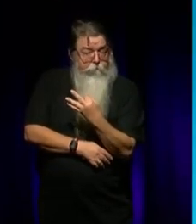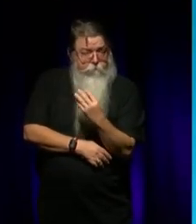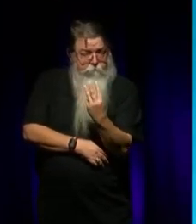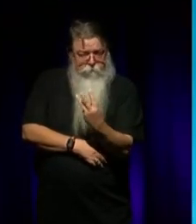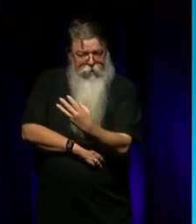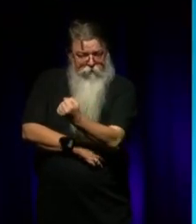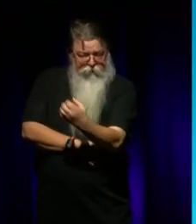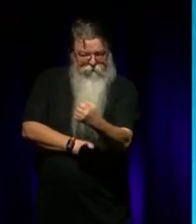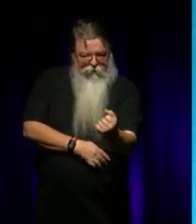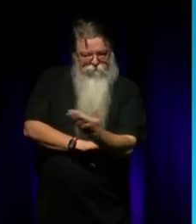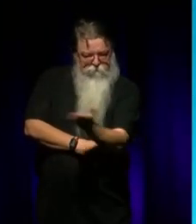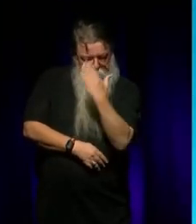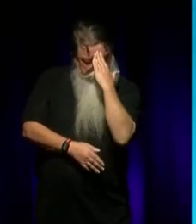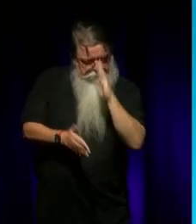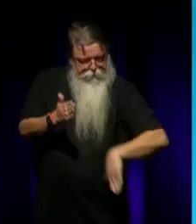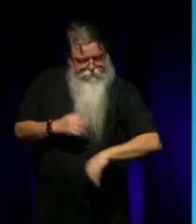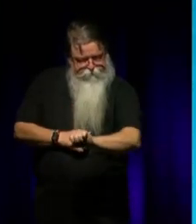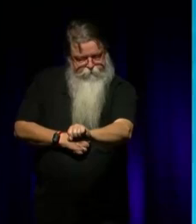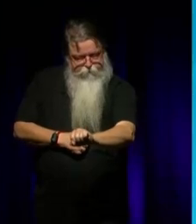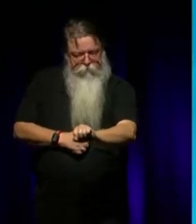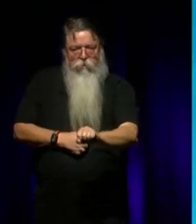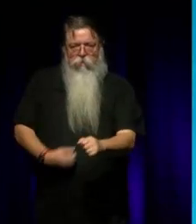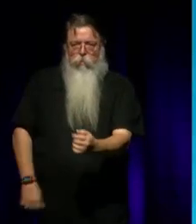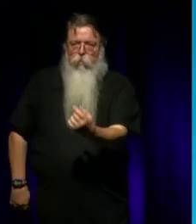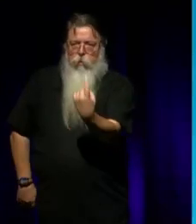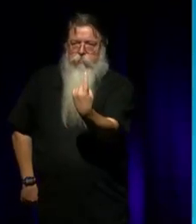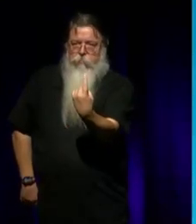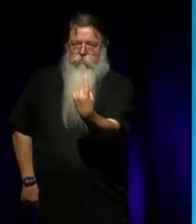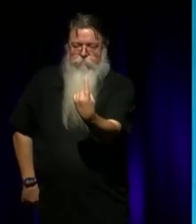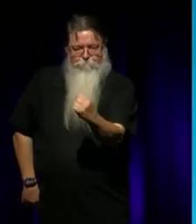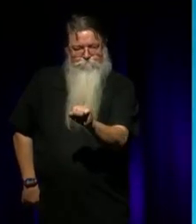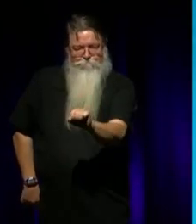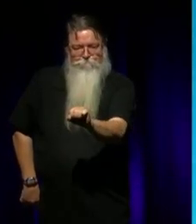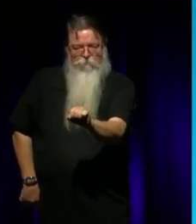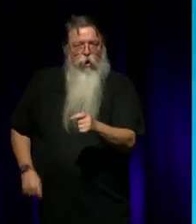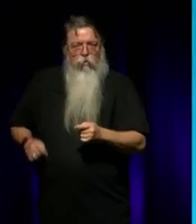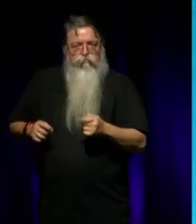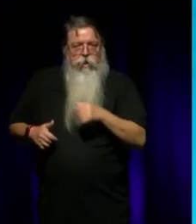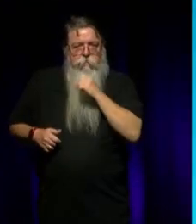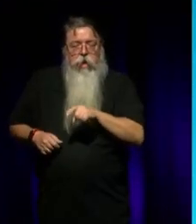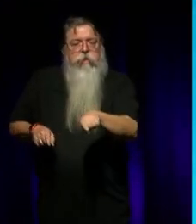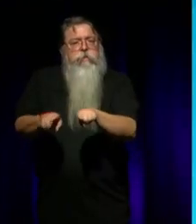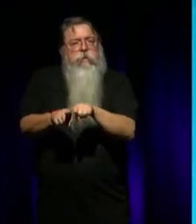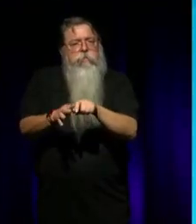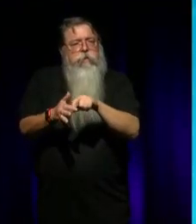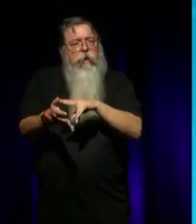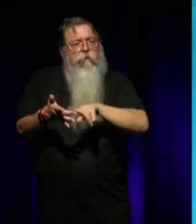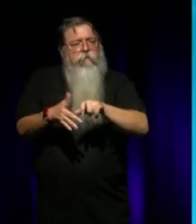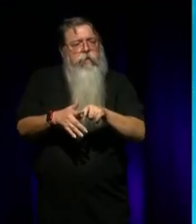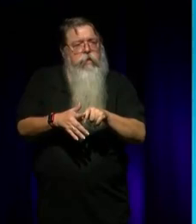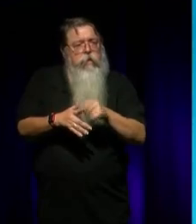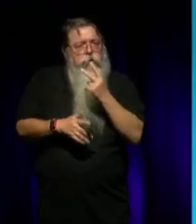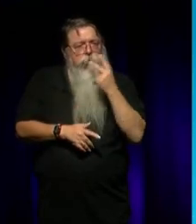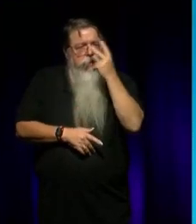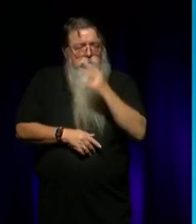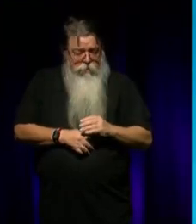triple threat. And there's only one rare him. So it's a bit like David when he was a twin. That first twin passed away.